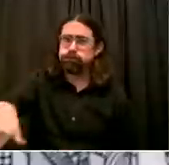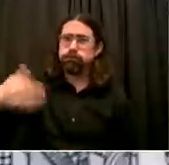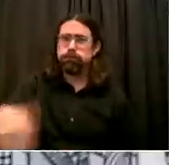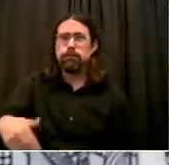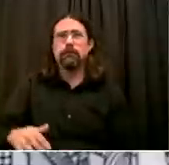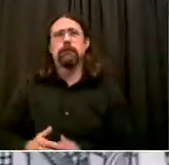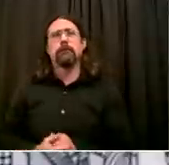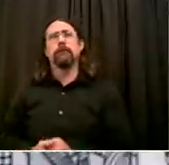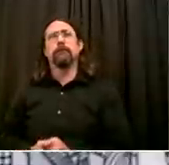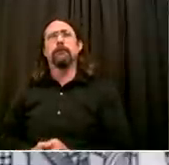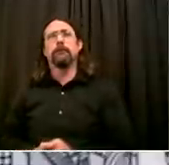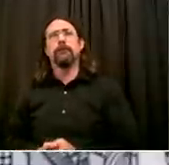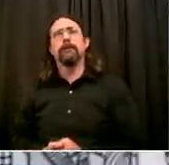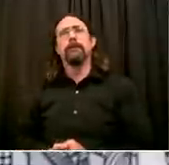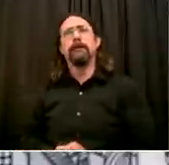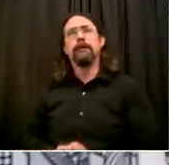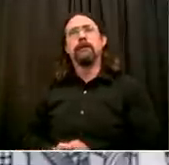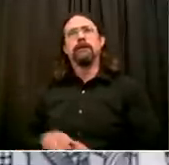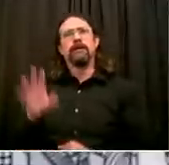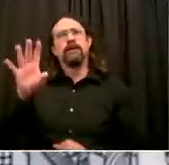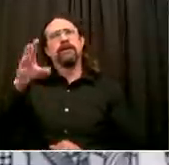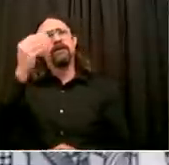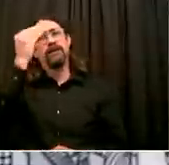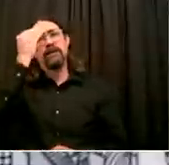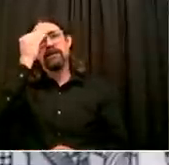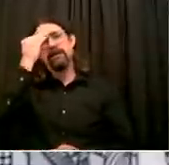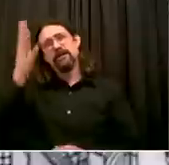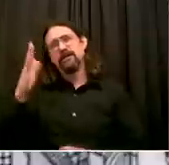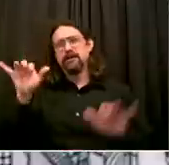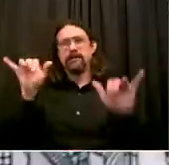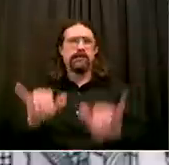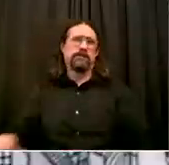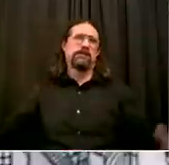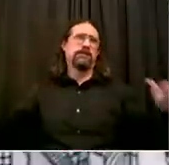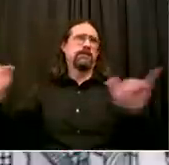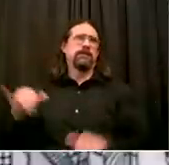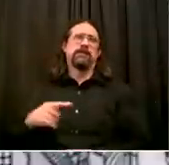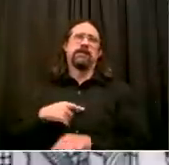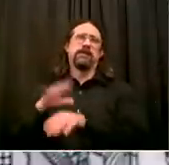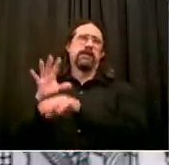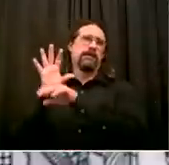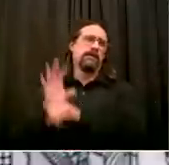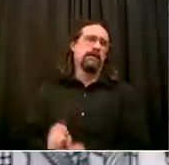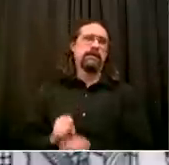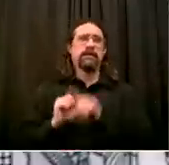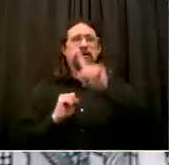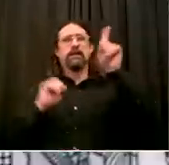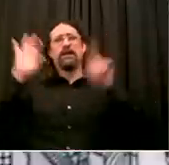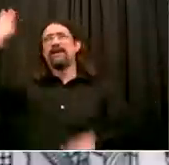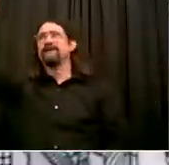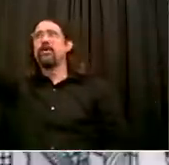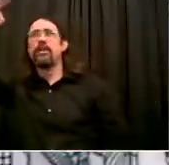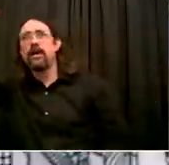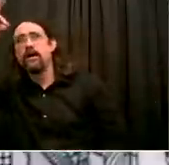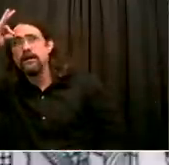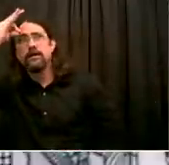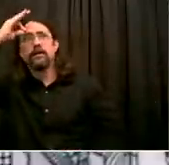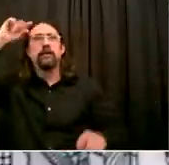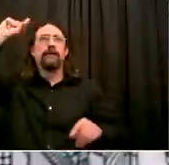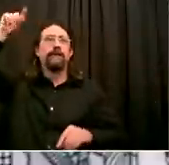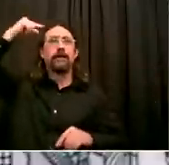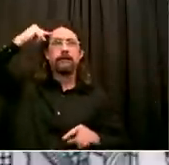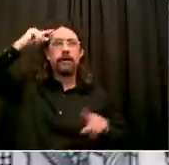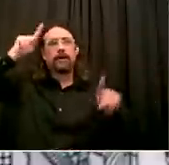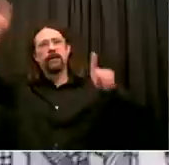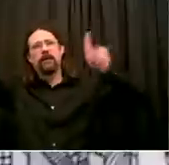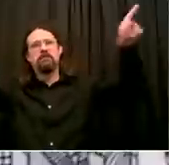heard a lot of it. I understand bluster when I see it, but here we have a job to do. The job